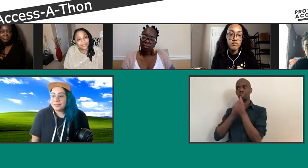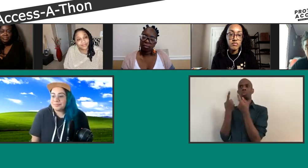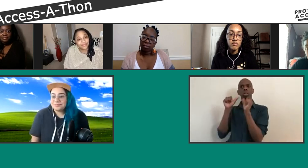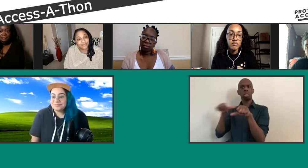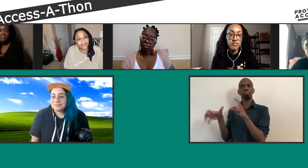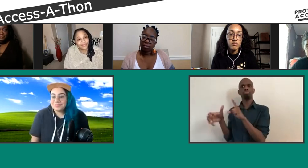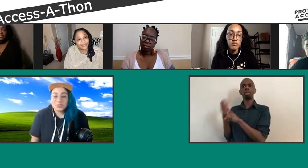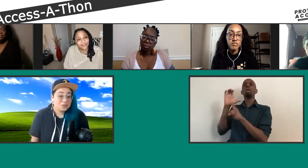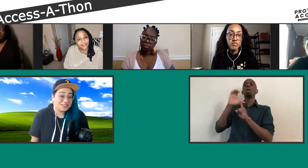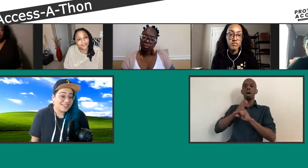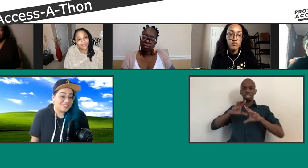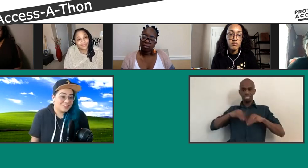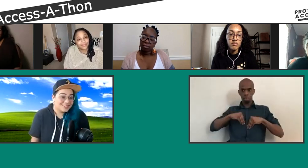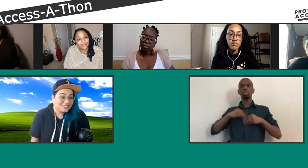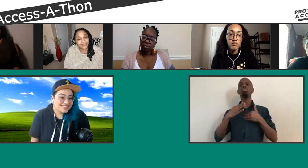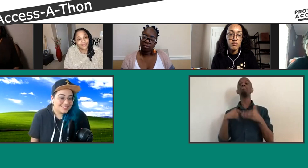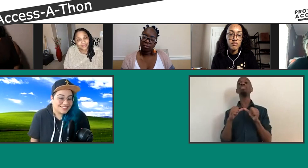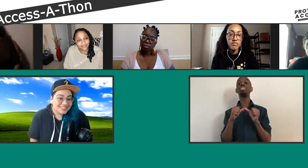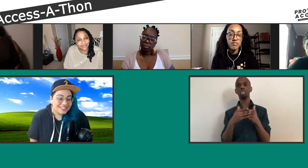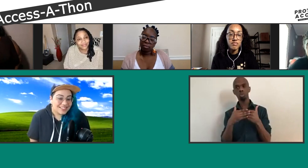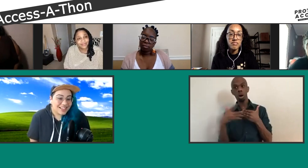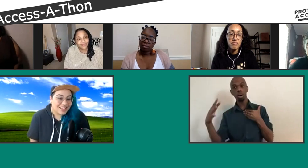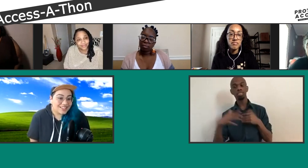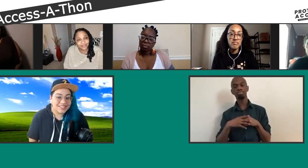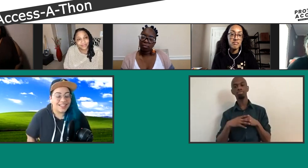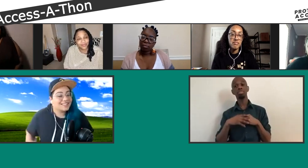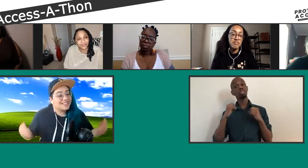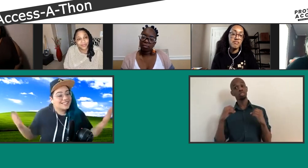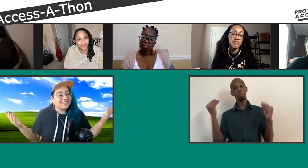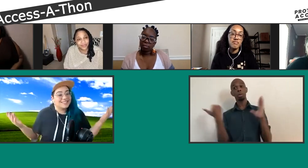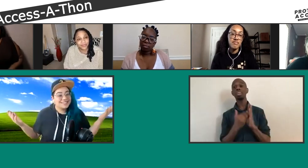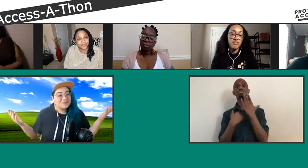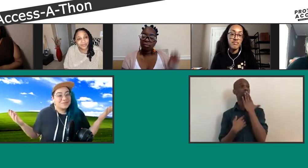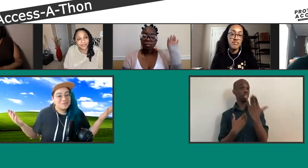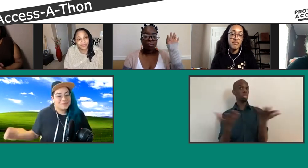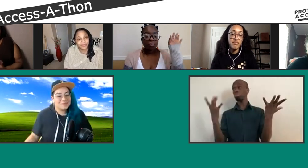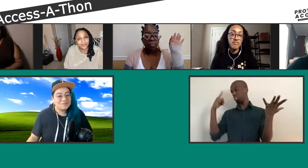Um, truly thank you. And I guess that's it.